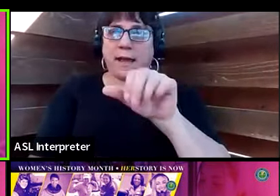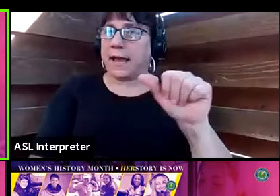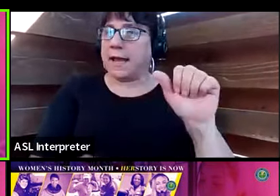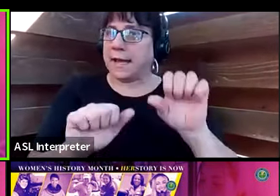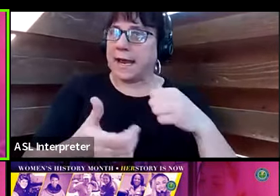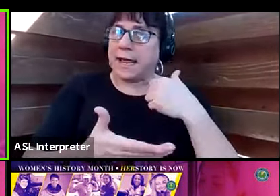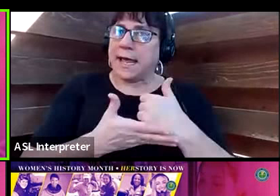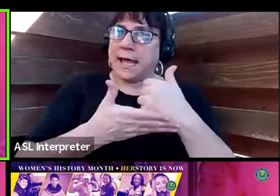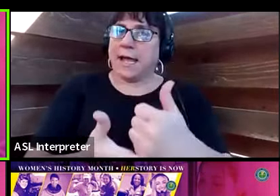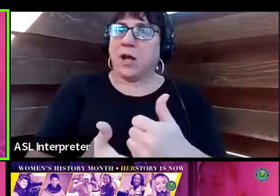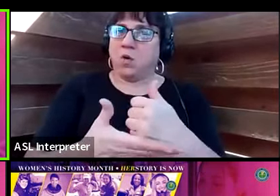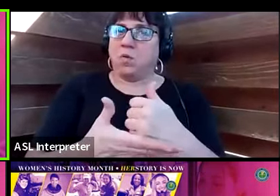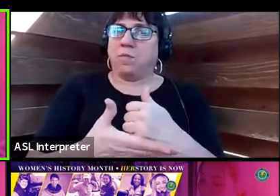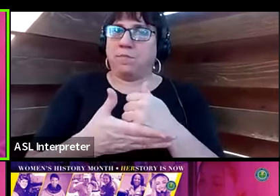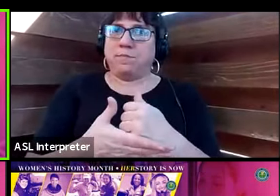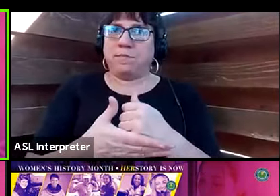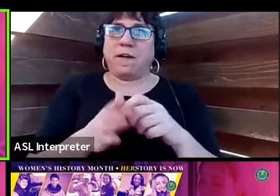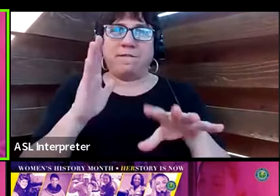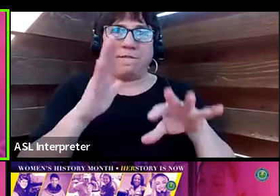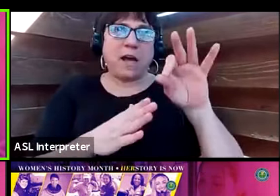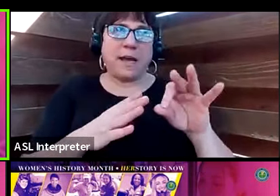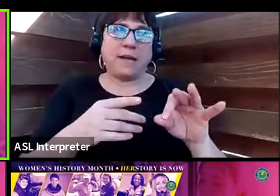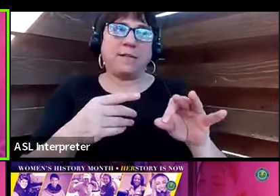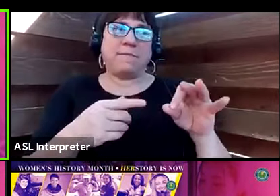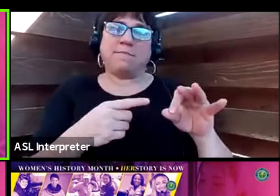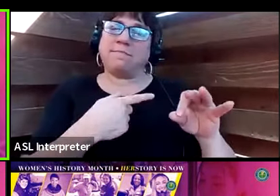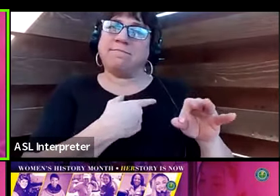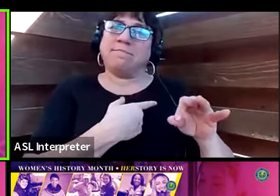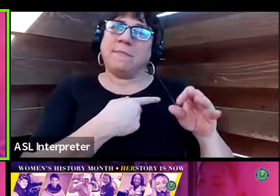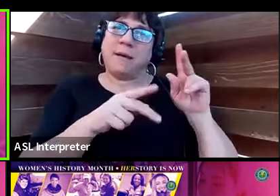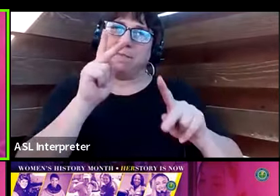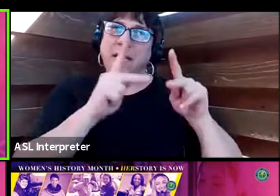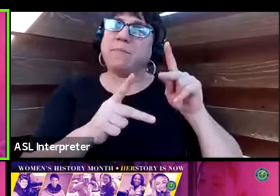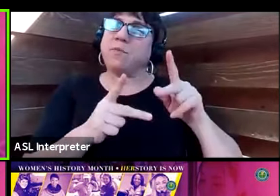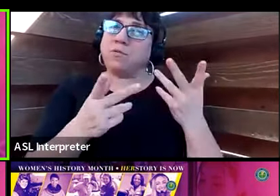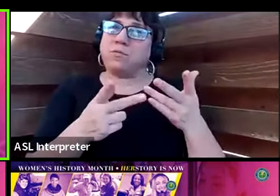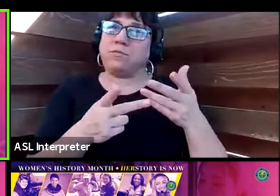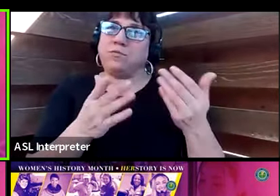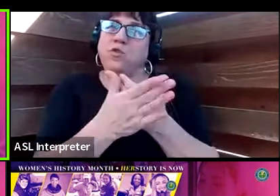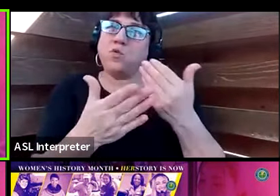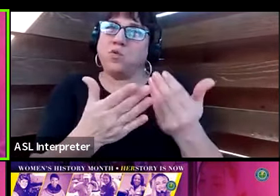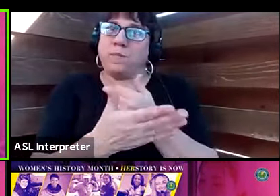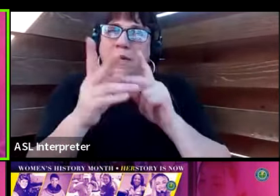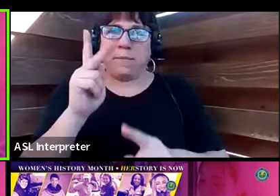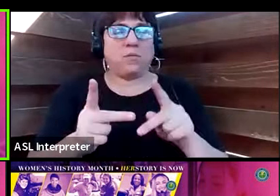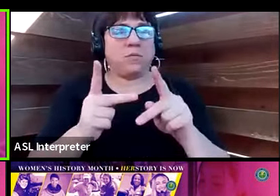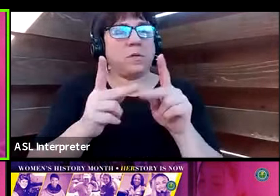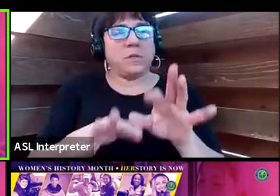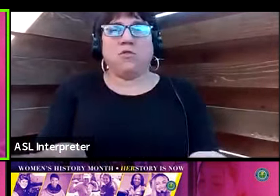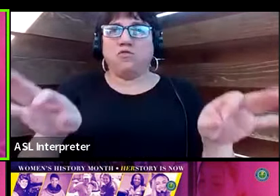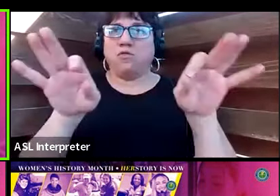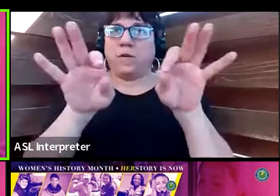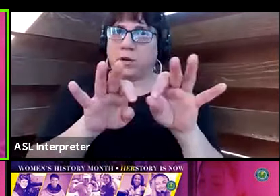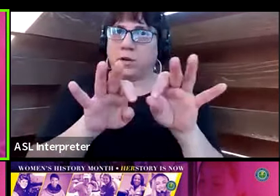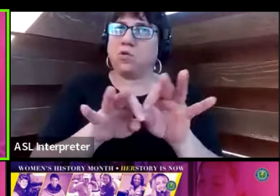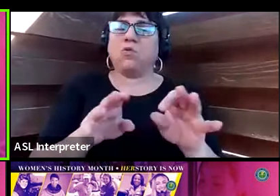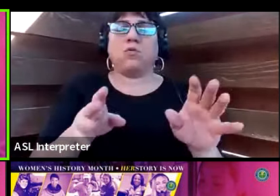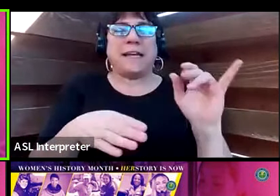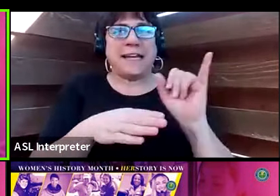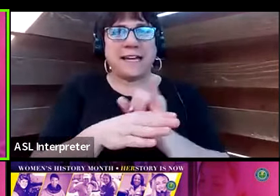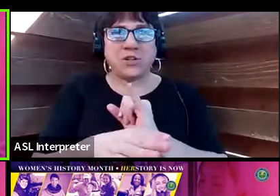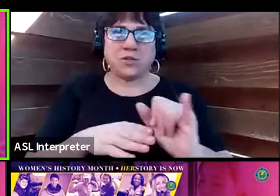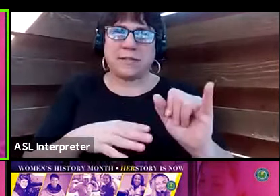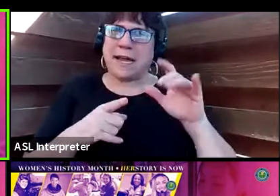find our successors. Succession planning is critical. There's MSI interns. There are many positions open. I know